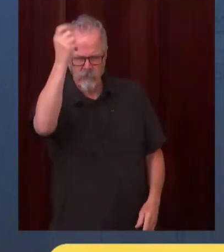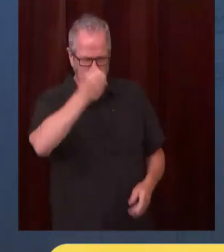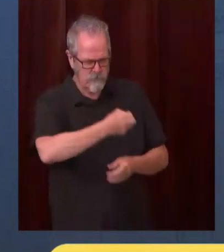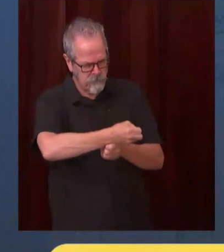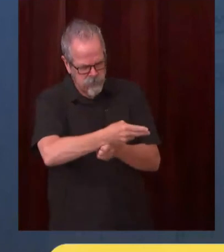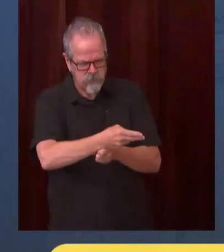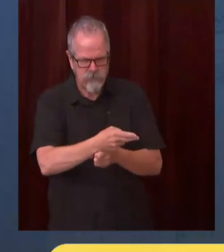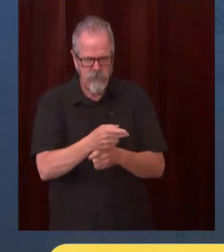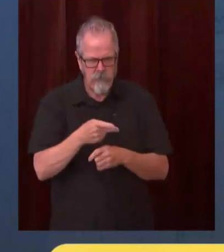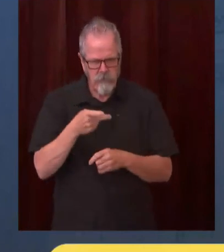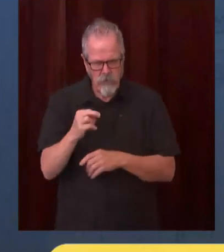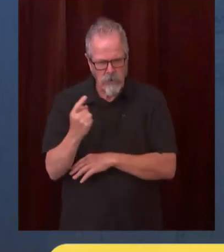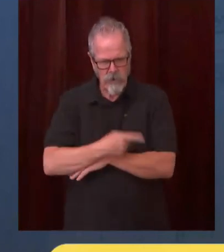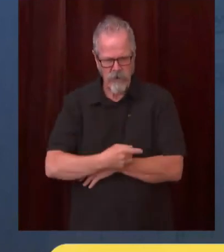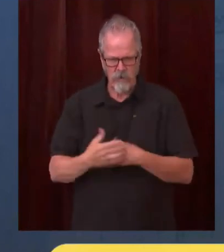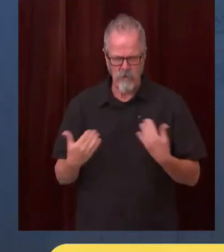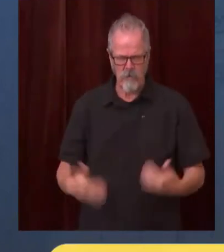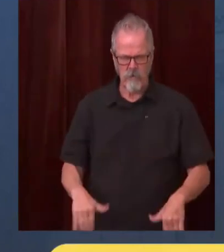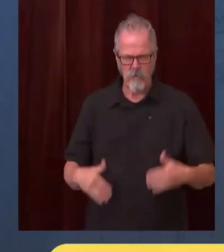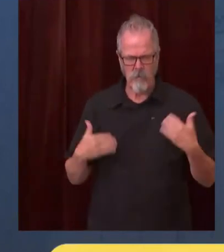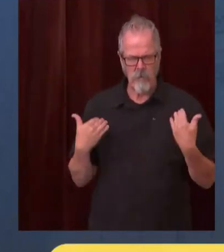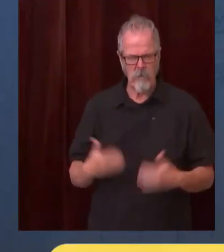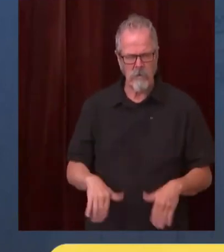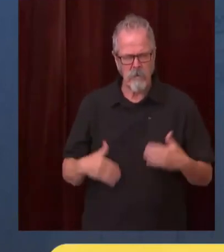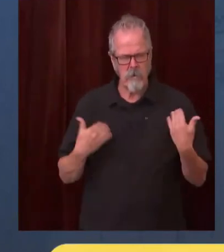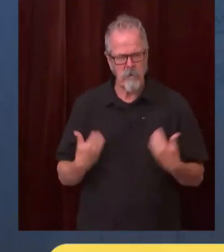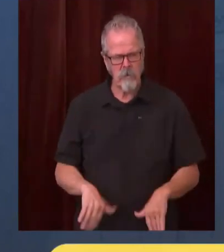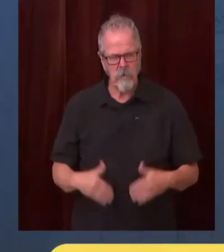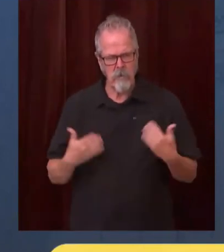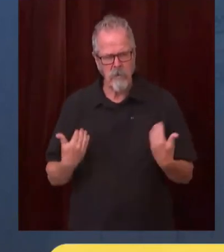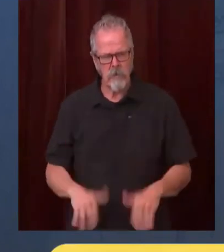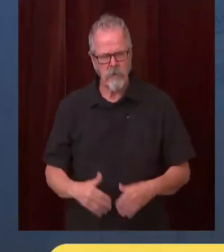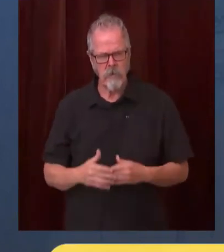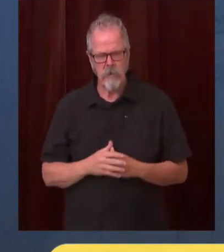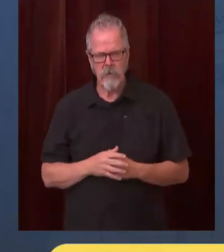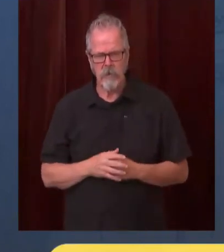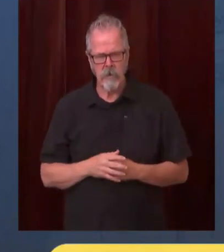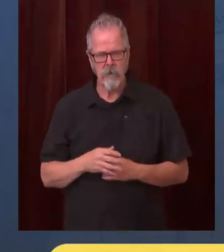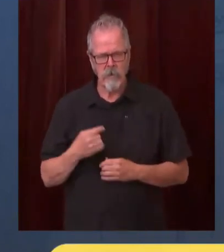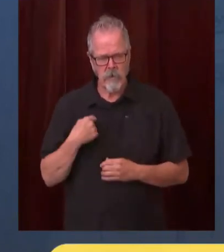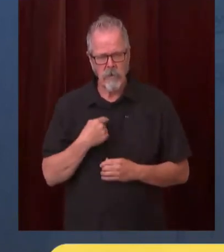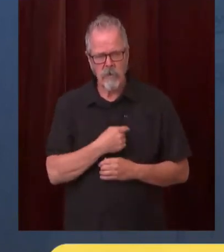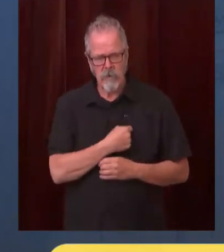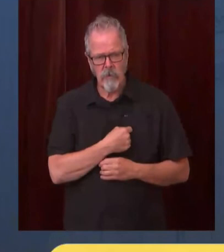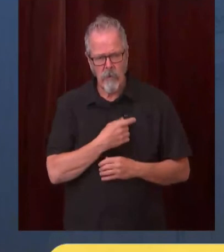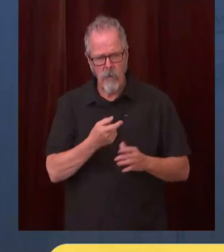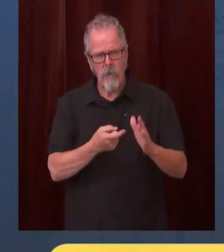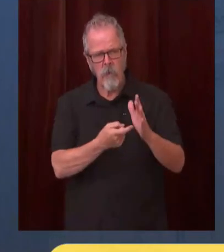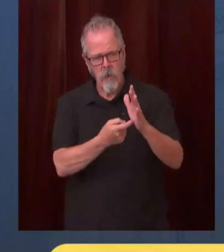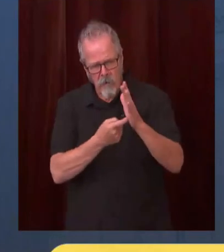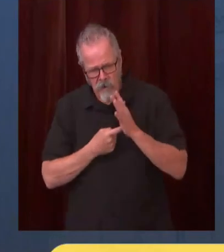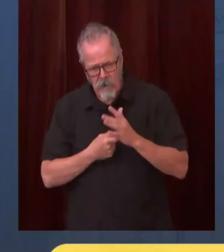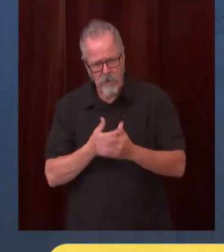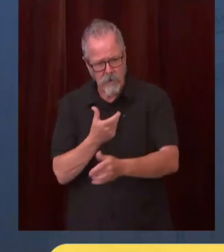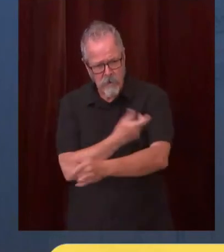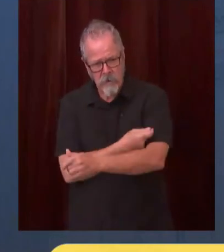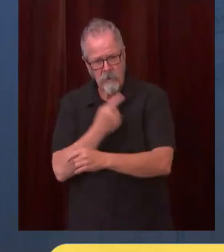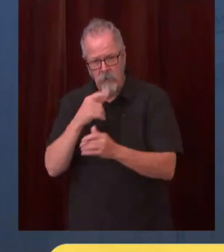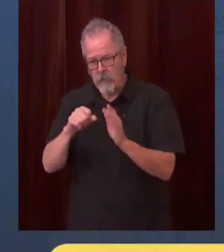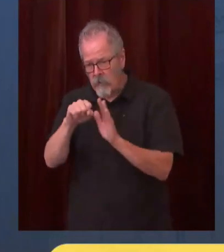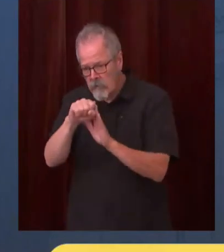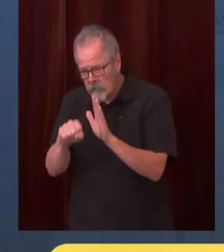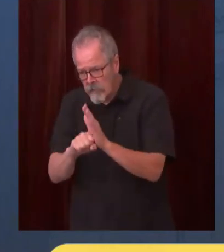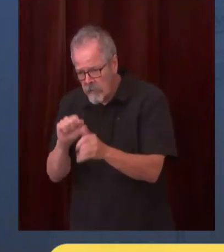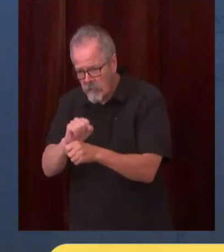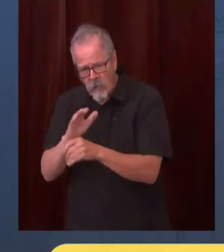course our efforts are moving forward on our requirement for vaccinations for state employees and those in education and